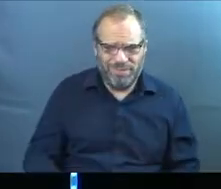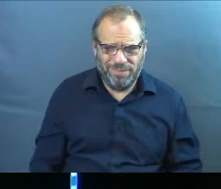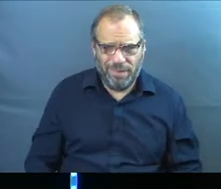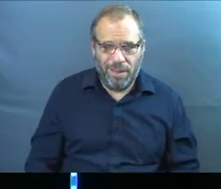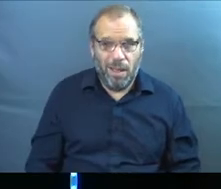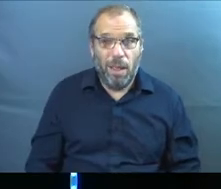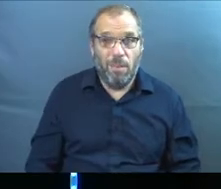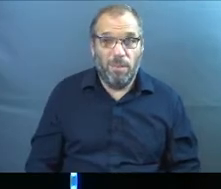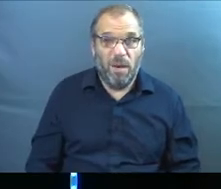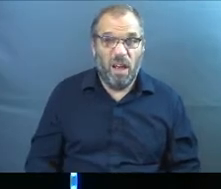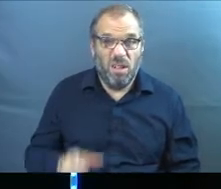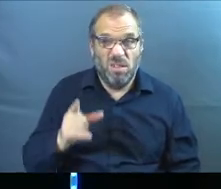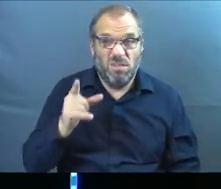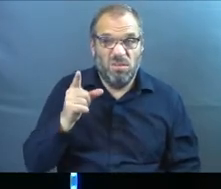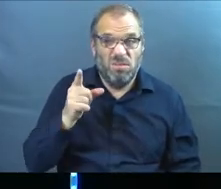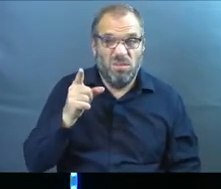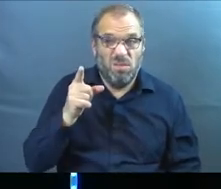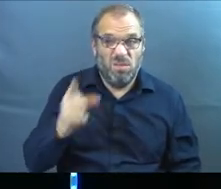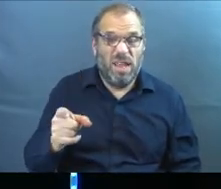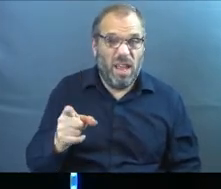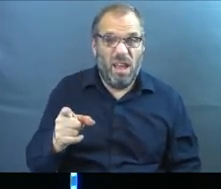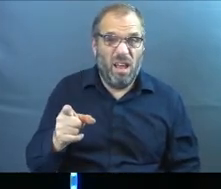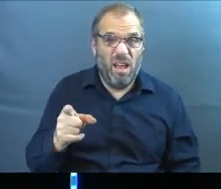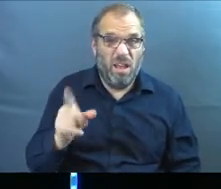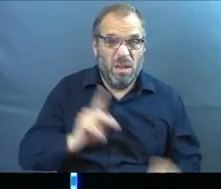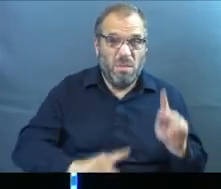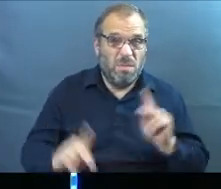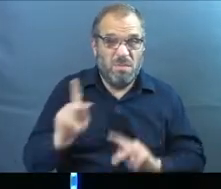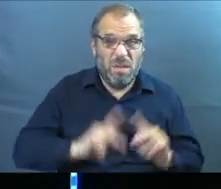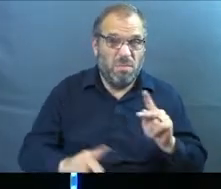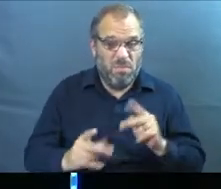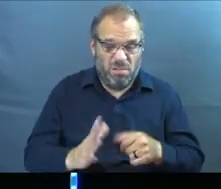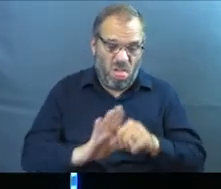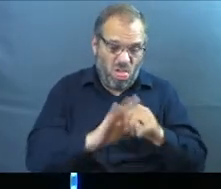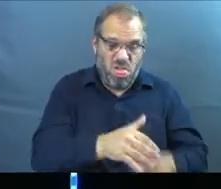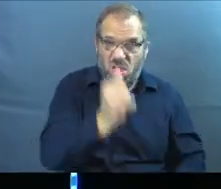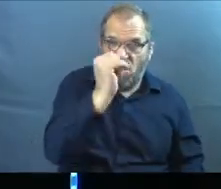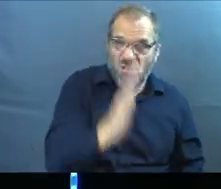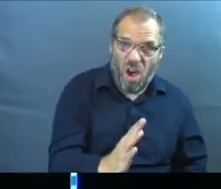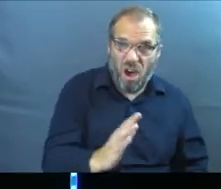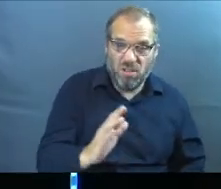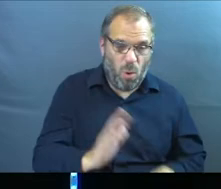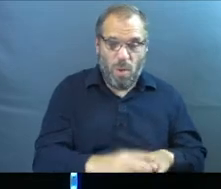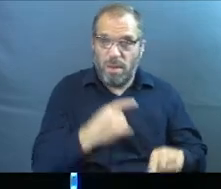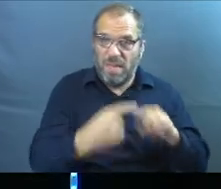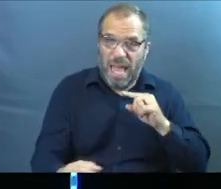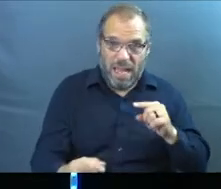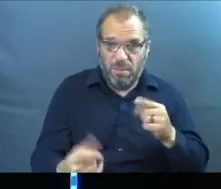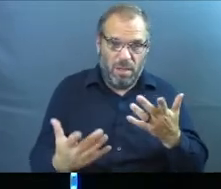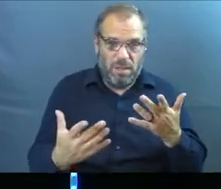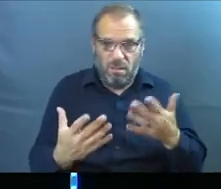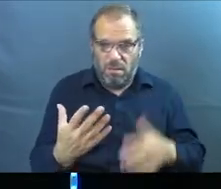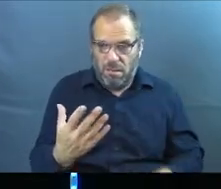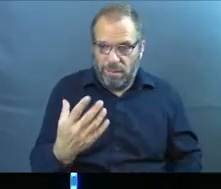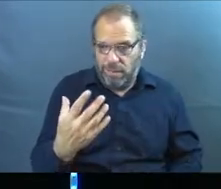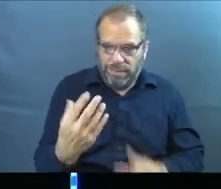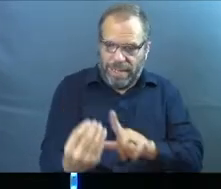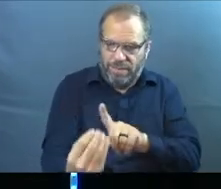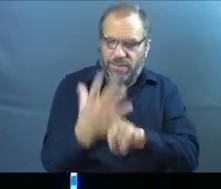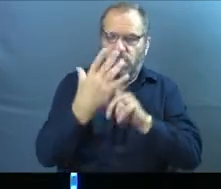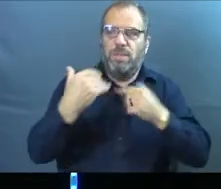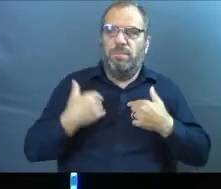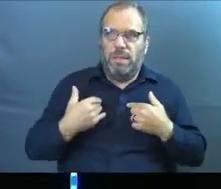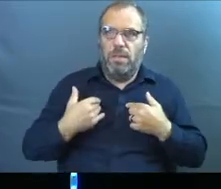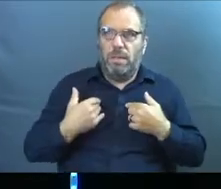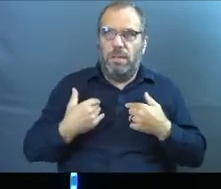But should we let their voices outweigh the voice of God? Should we let the thoughts that the enemy is trying to use them to put into our minds overcome who